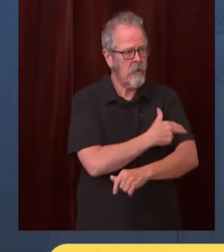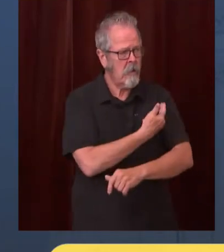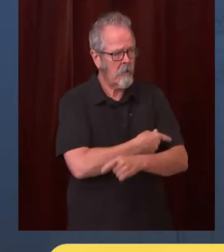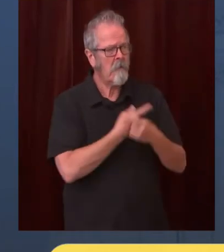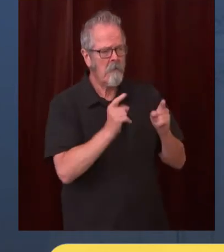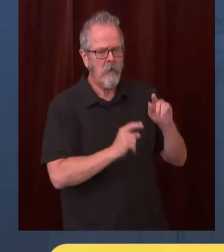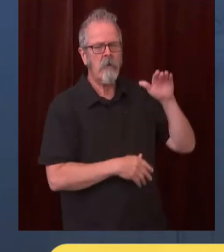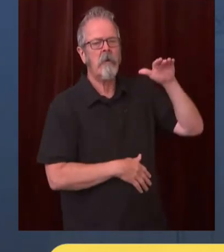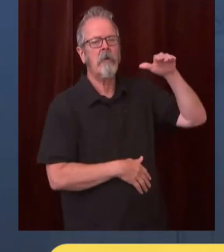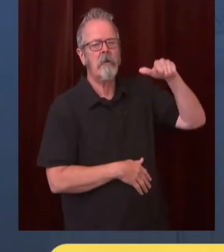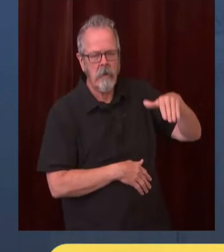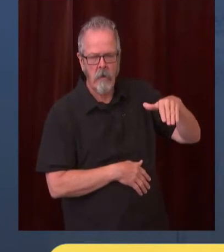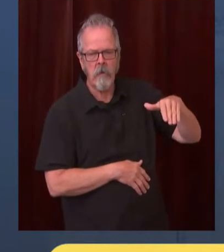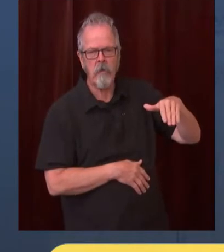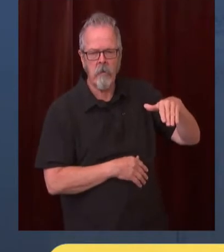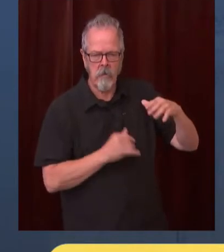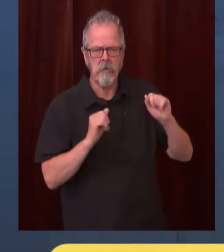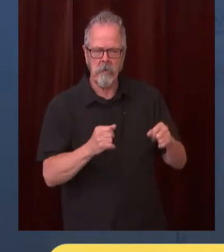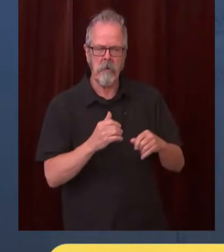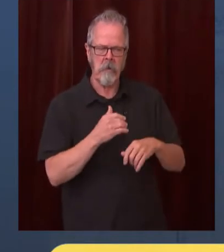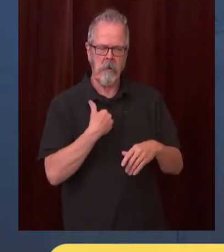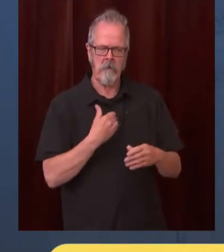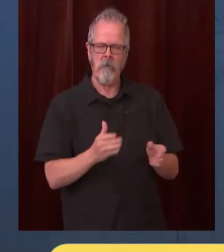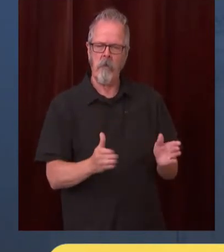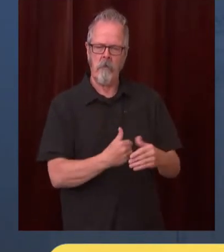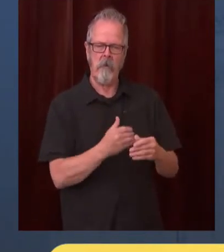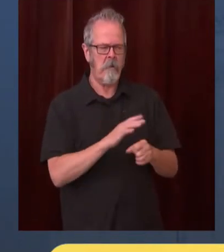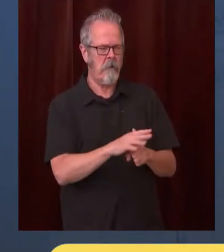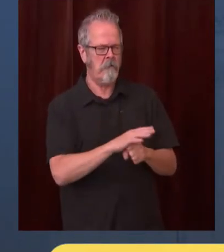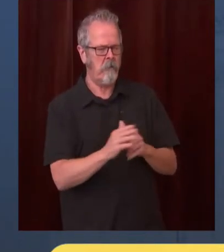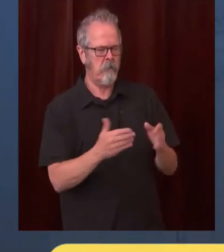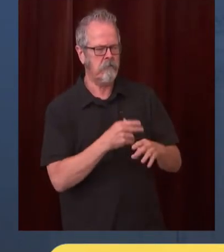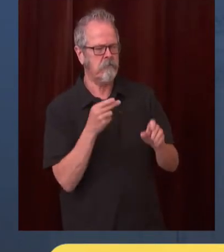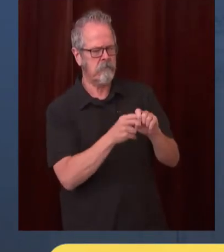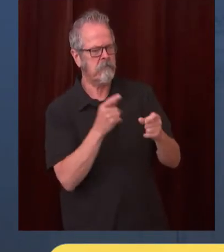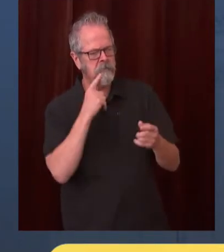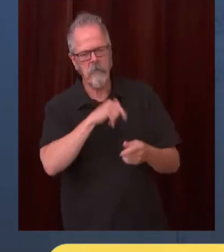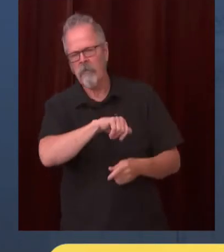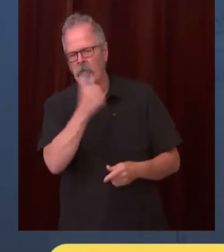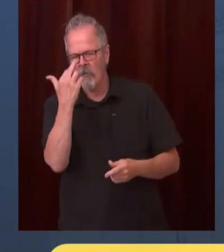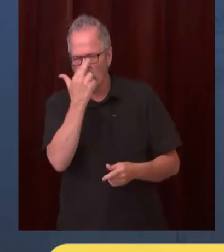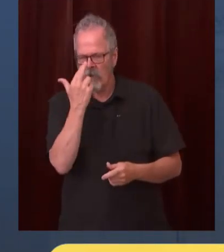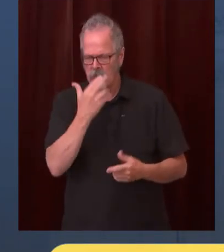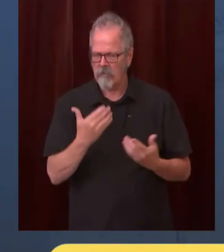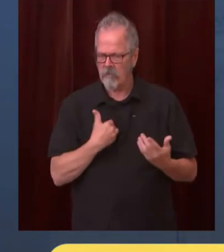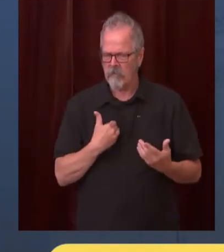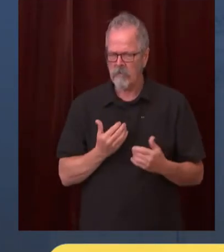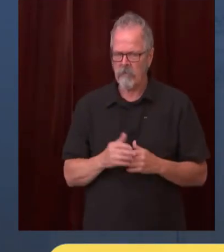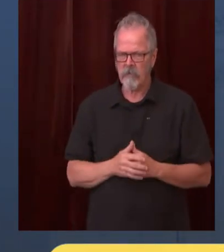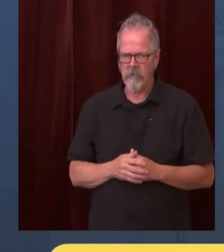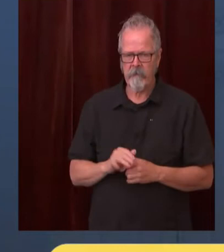we know that our vaccination efforts are actions of compassion across borders